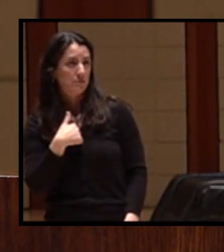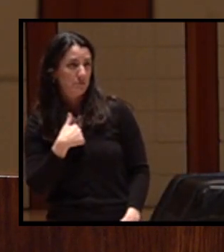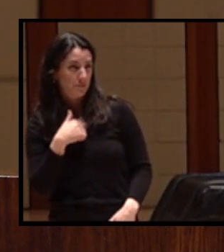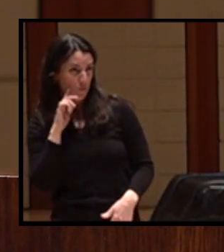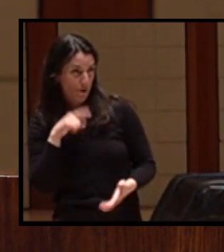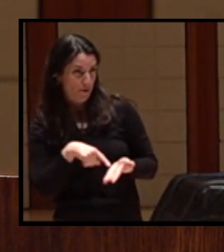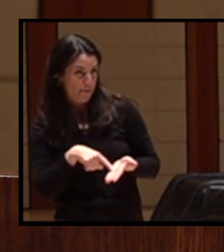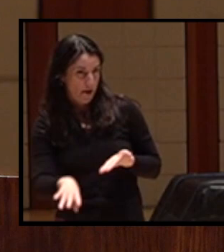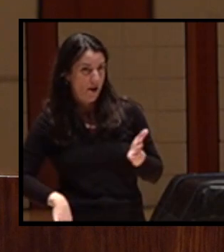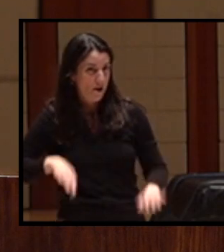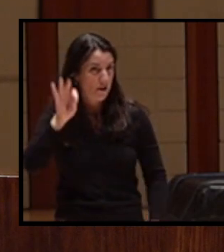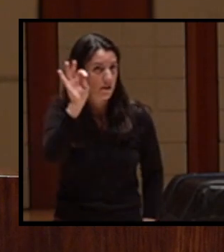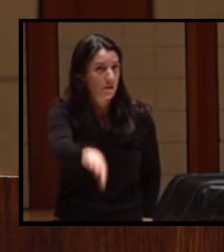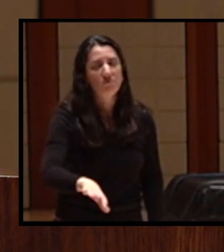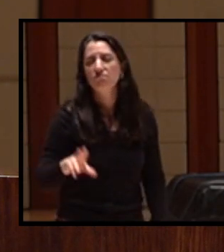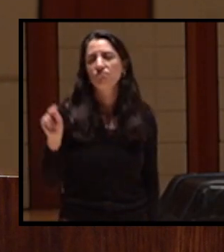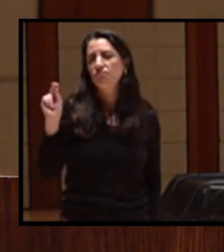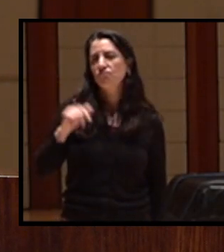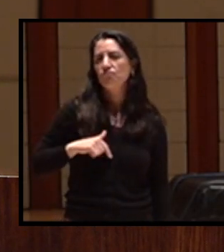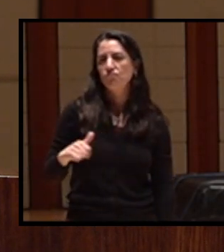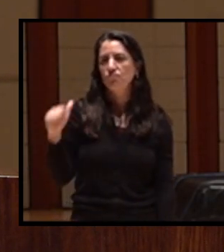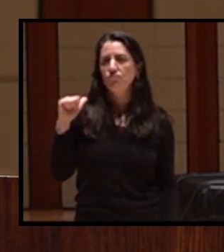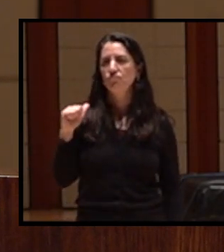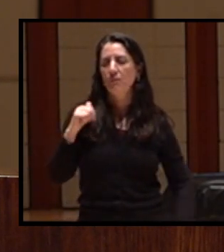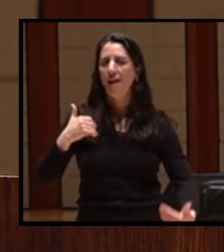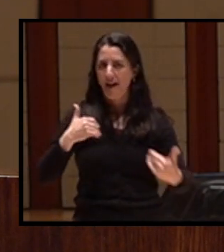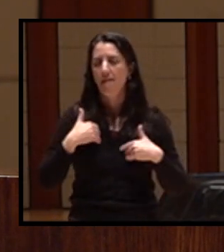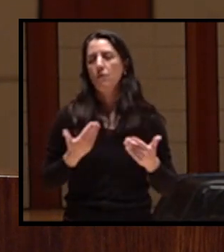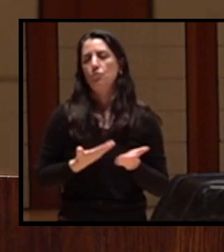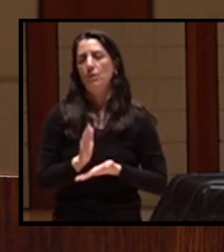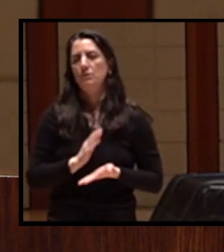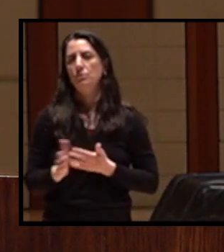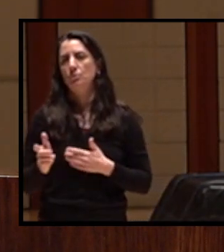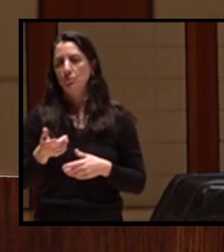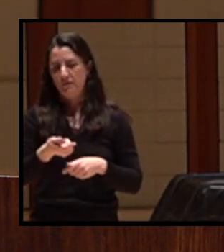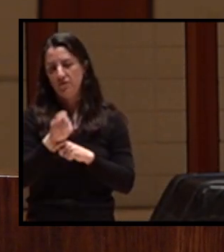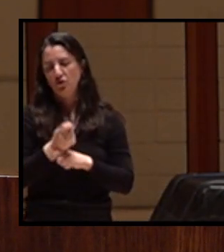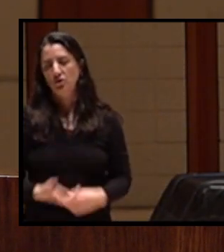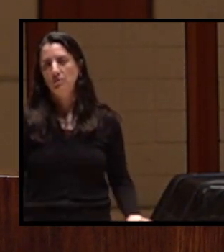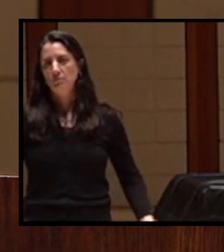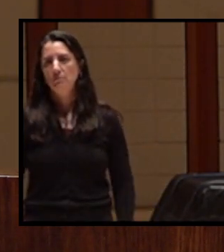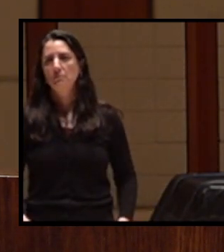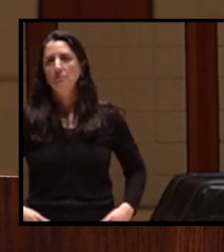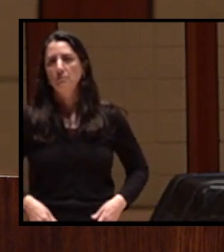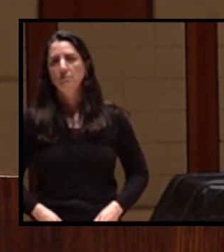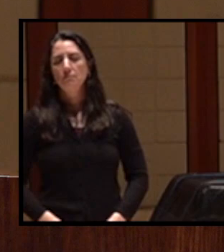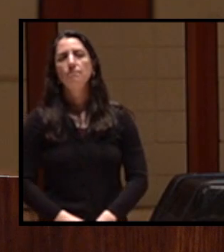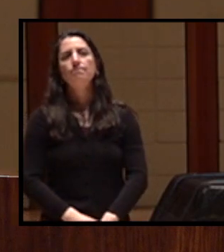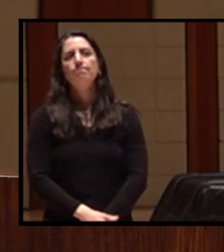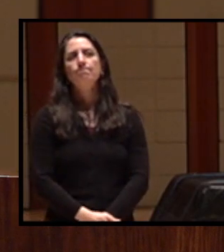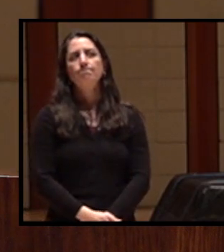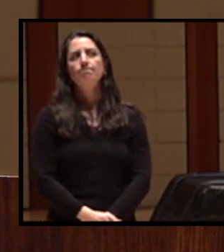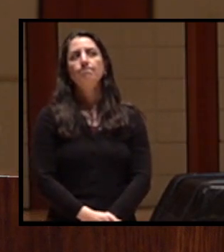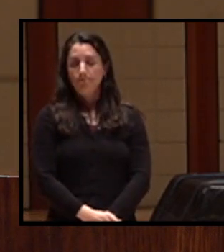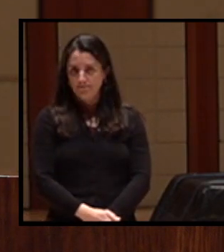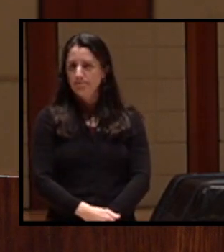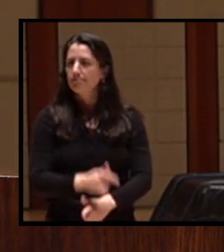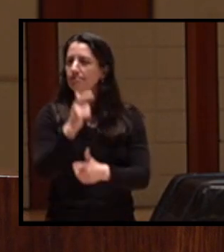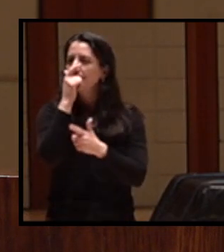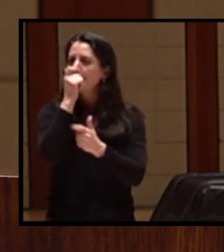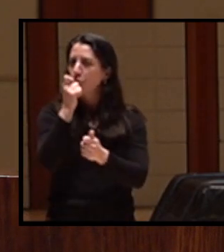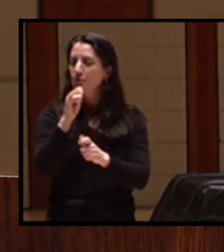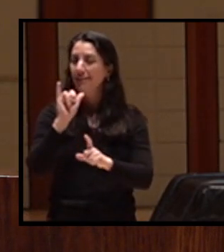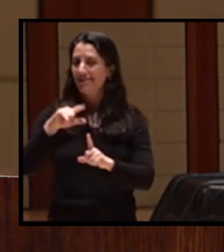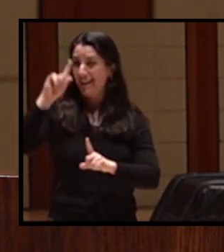With the help of a California Indian legal services attorney, which in part had been Indian country's response to the civil rights movement